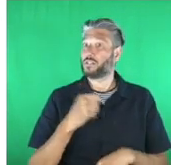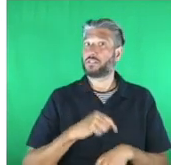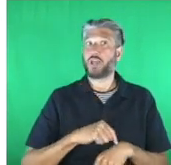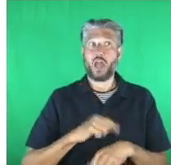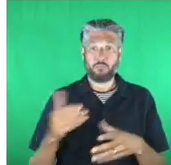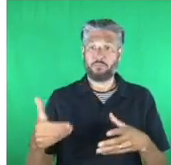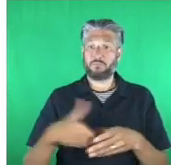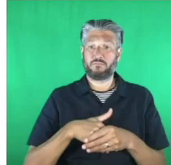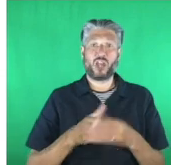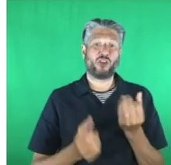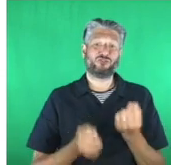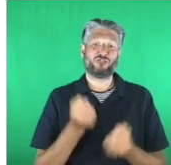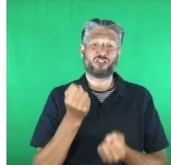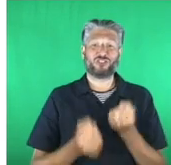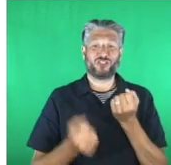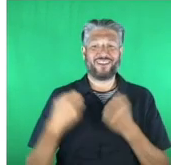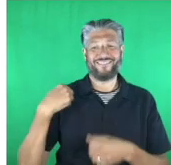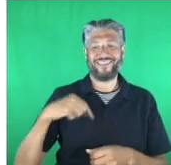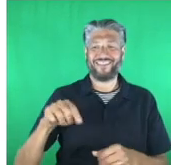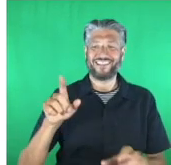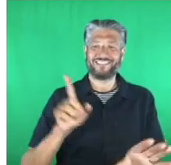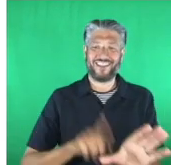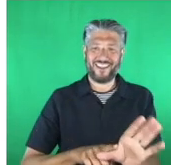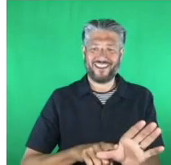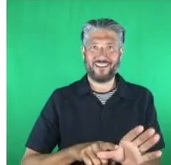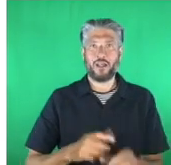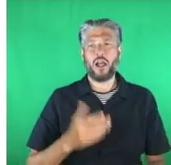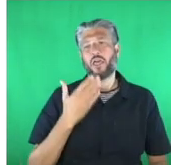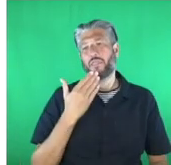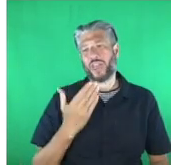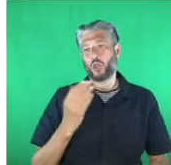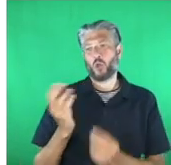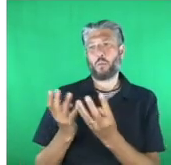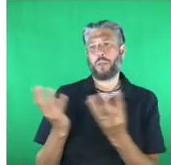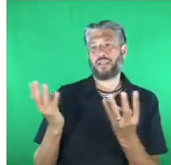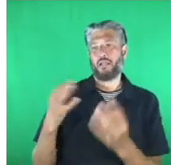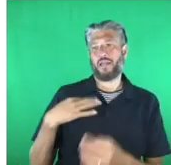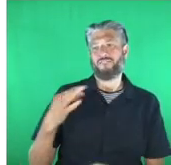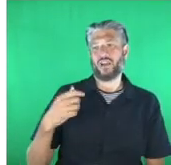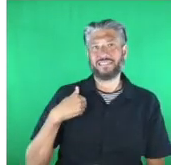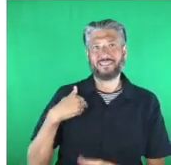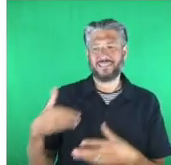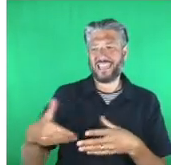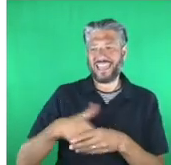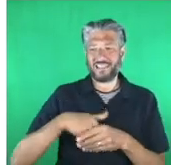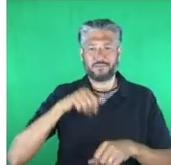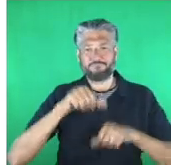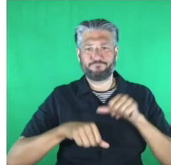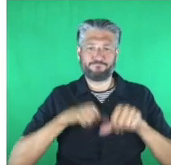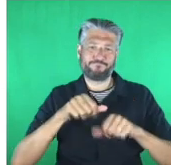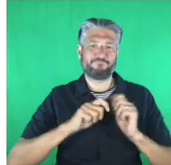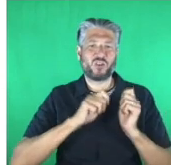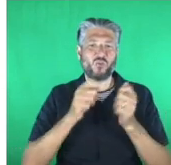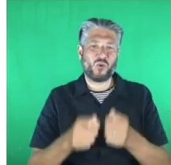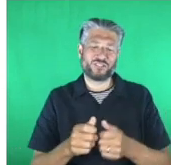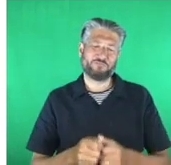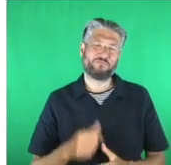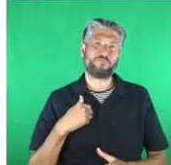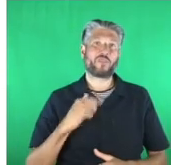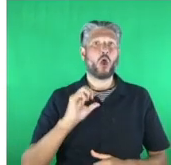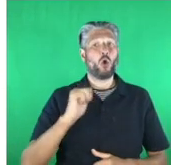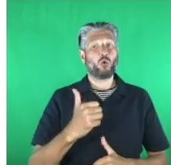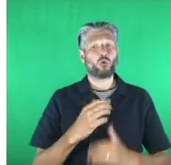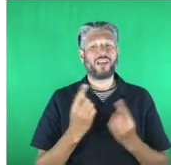huge thank you to the tech for the panel for inviting me to be part of this process at good things foundation we see the hugely positive